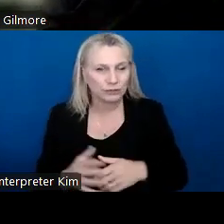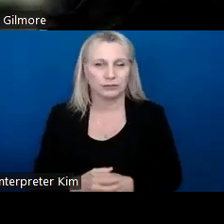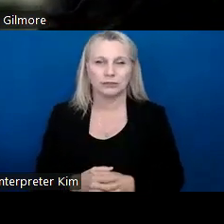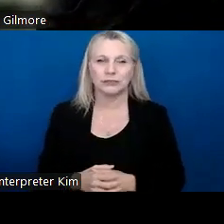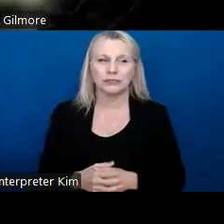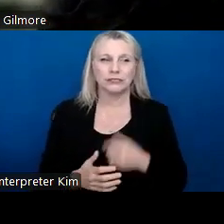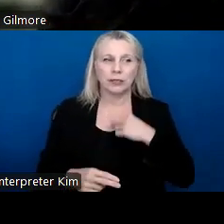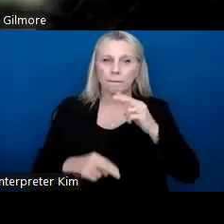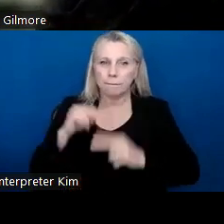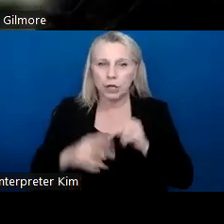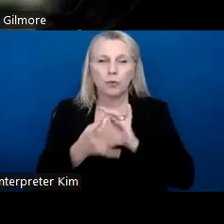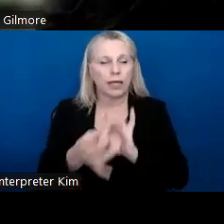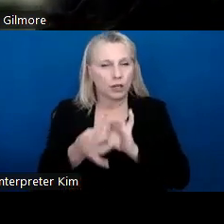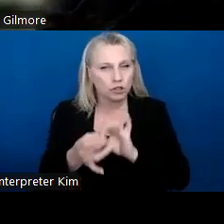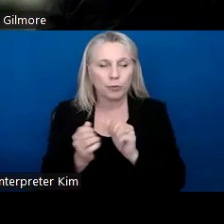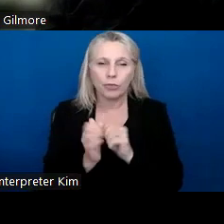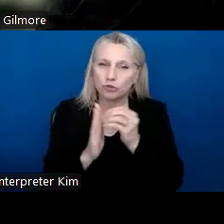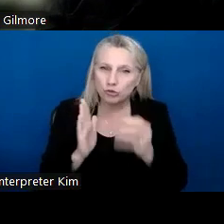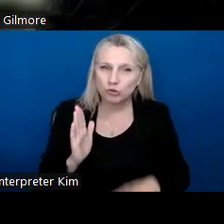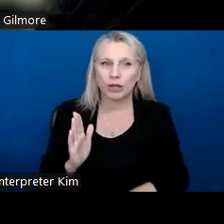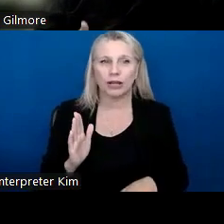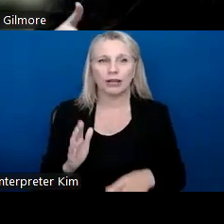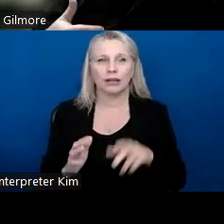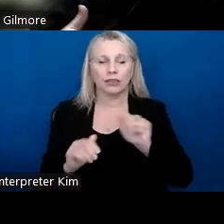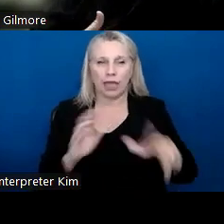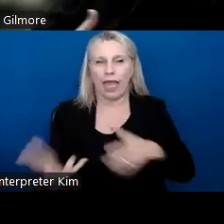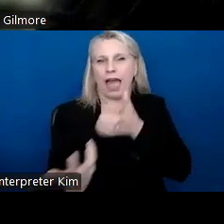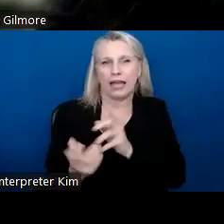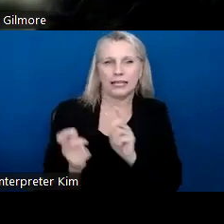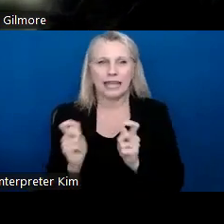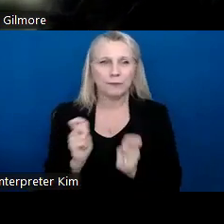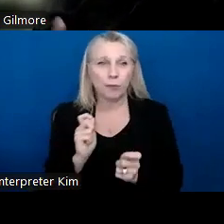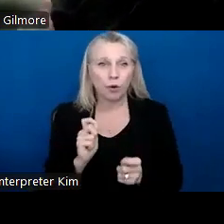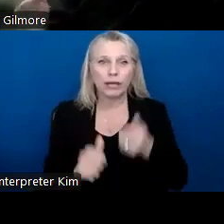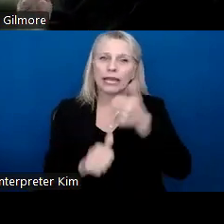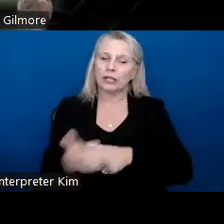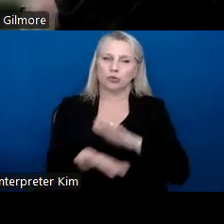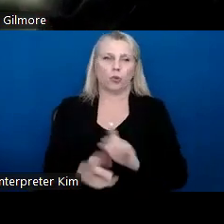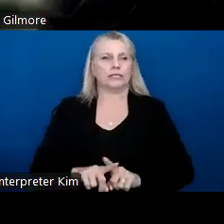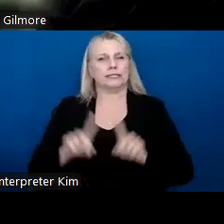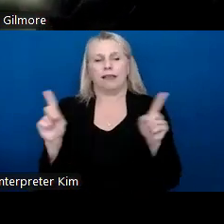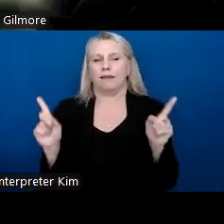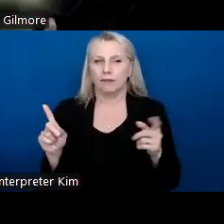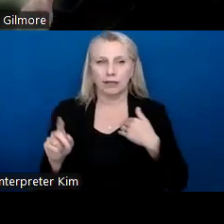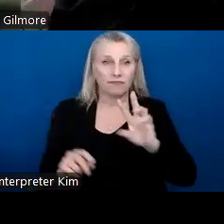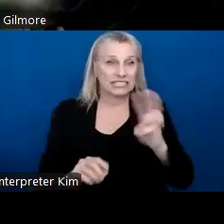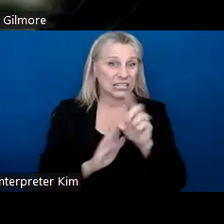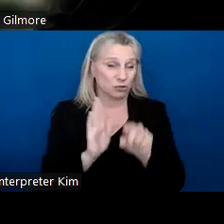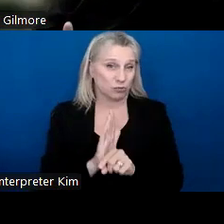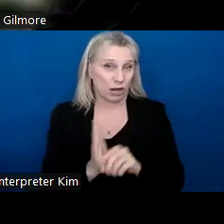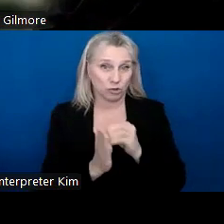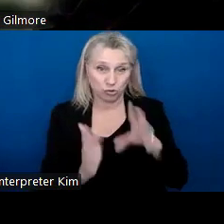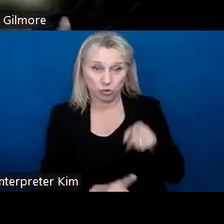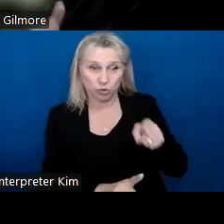And then they're adaptable because we're walking into situations where every school is different. You could have a group with sixth graders who